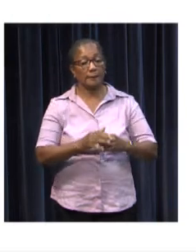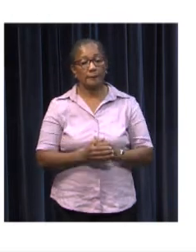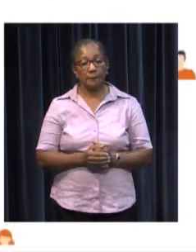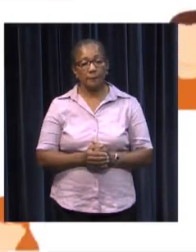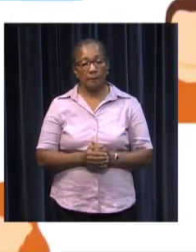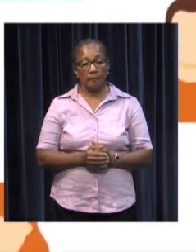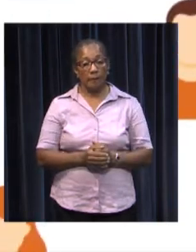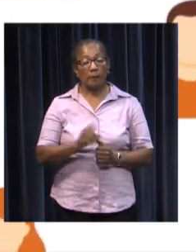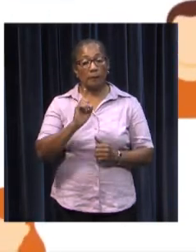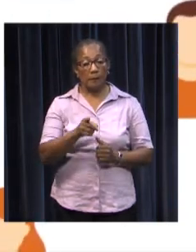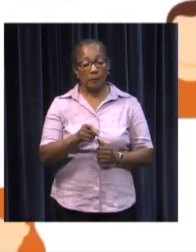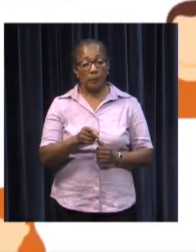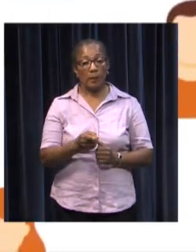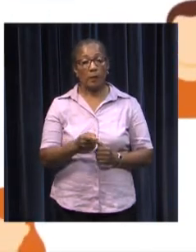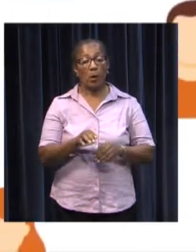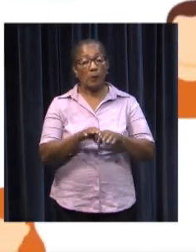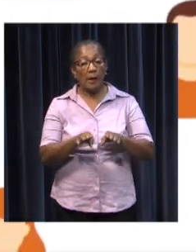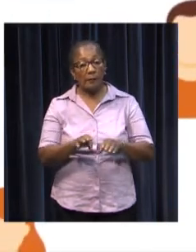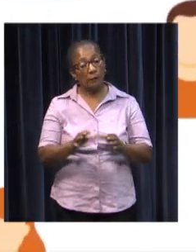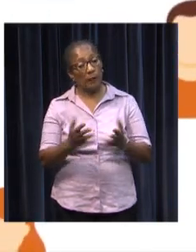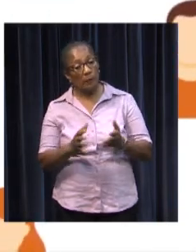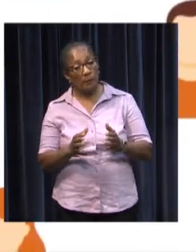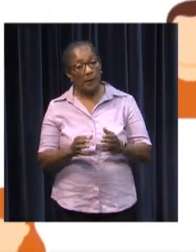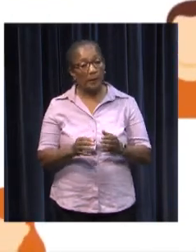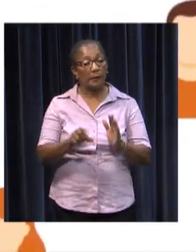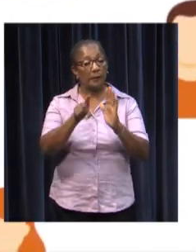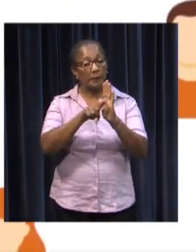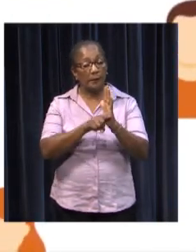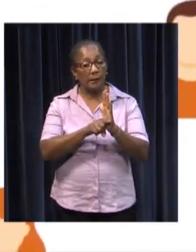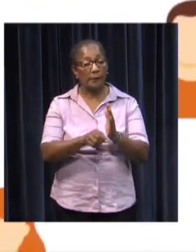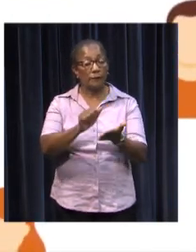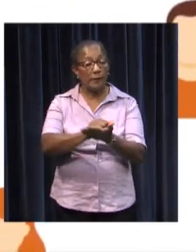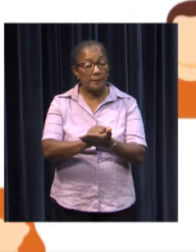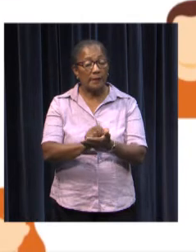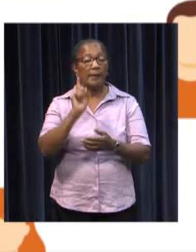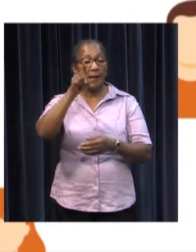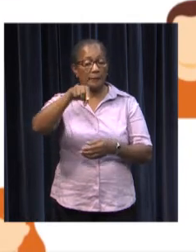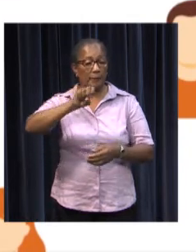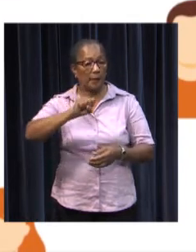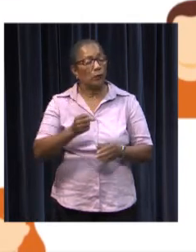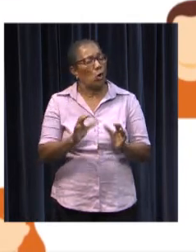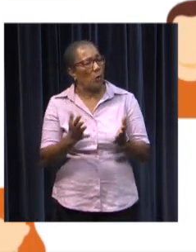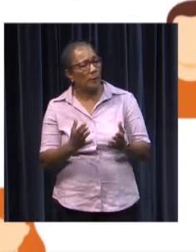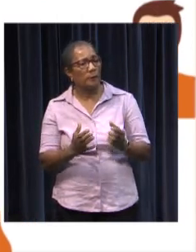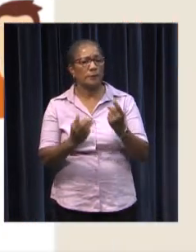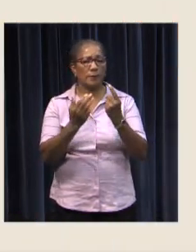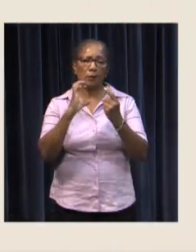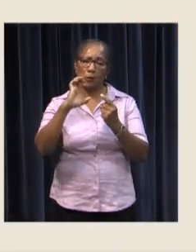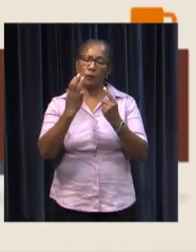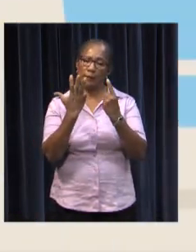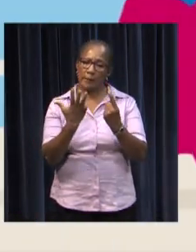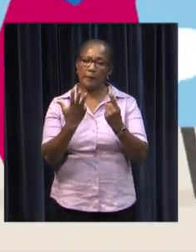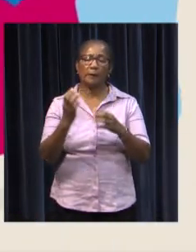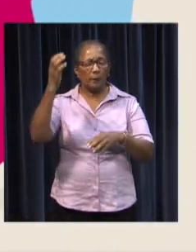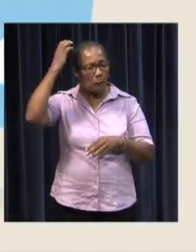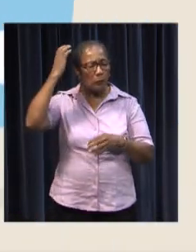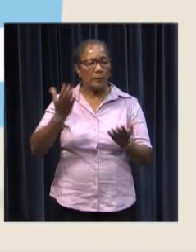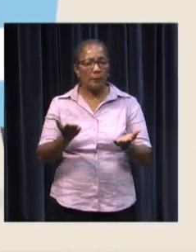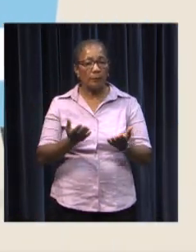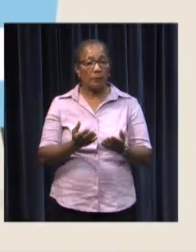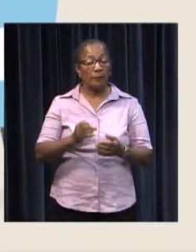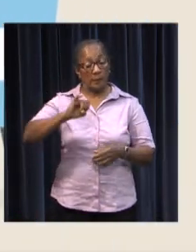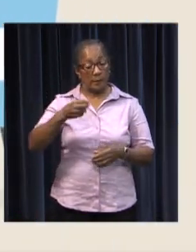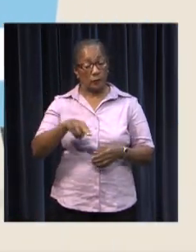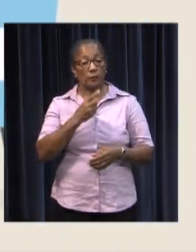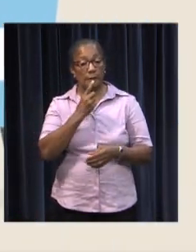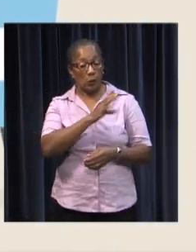contact by phone with their house doctor. He or she should be able to determine on the basis of certain criteria if